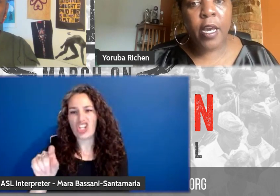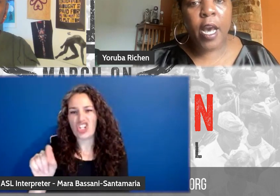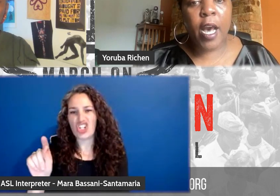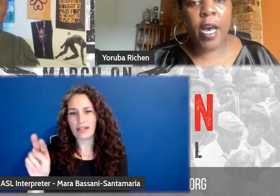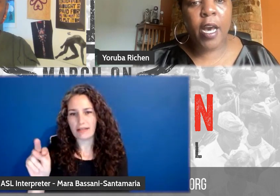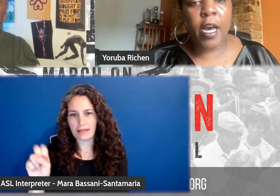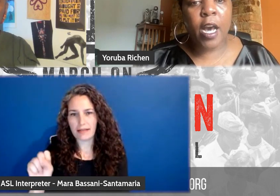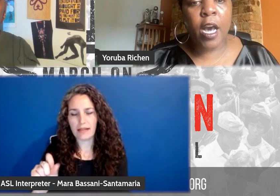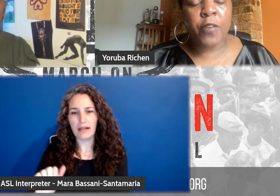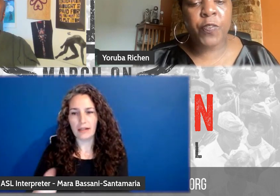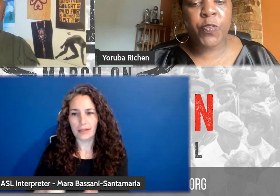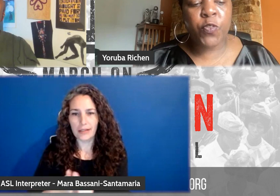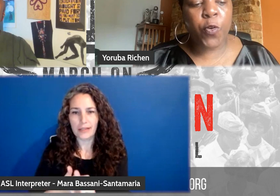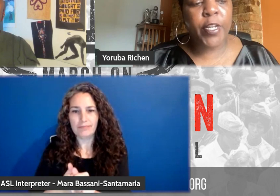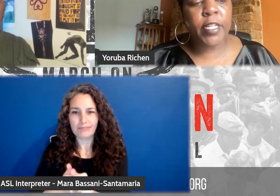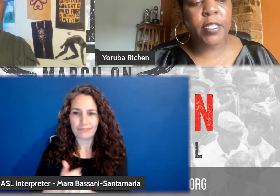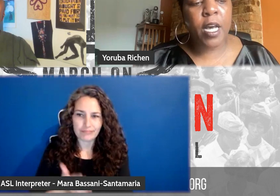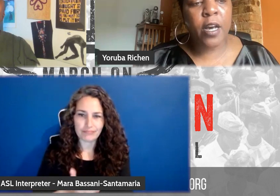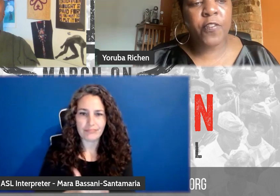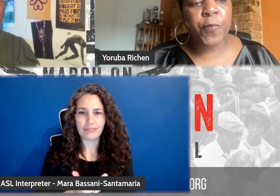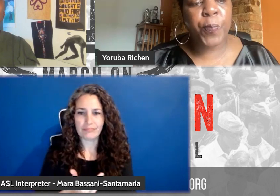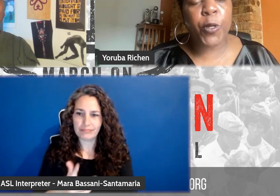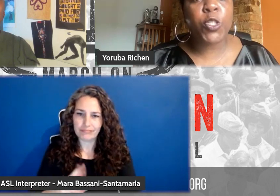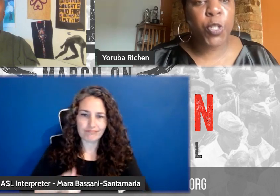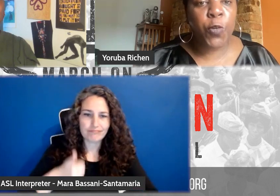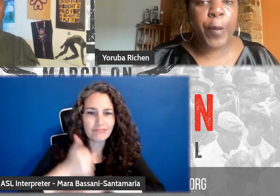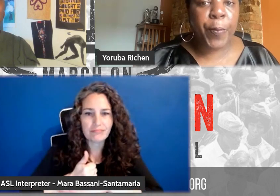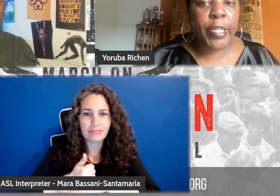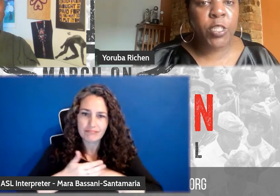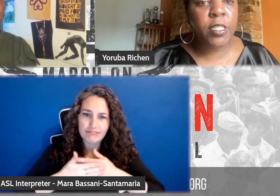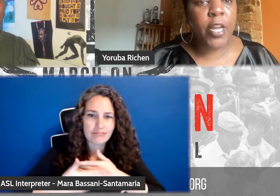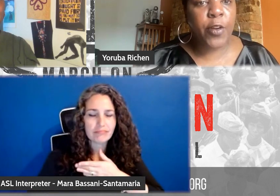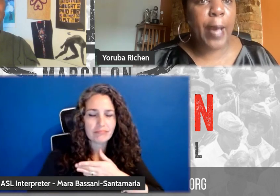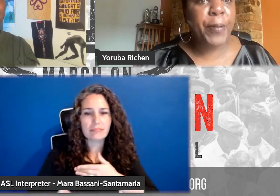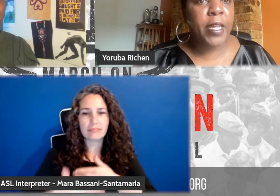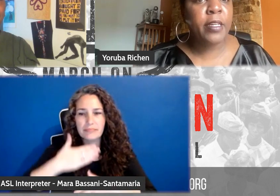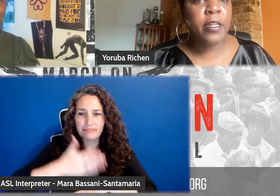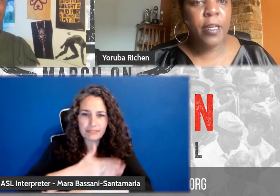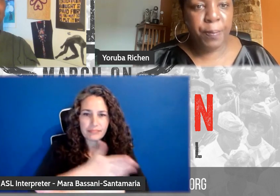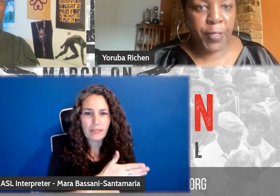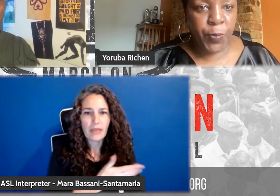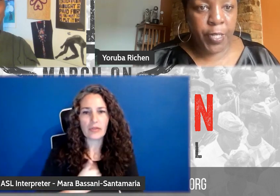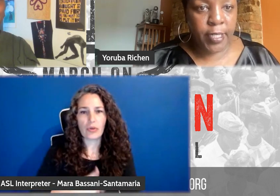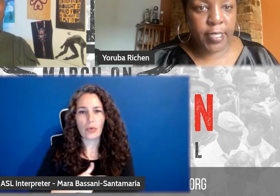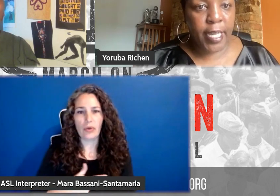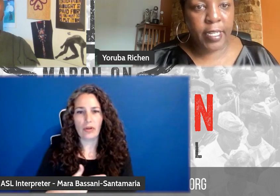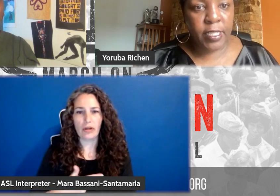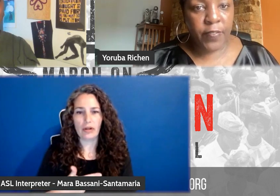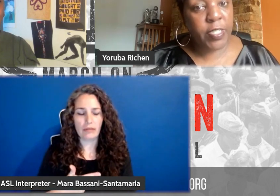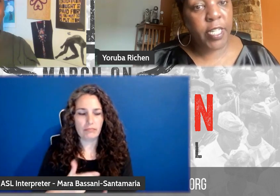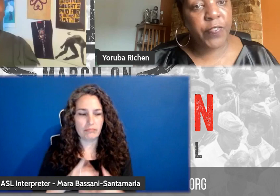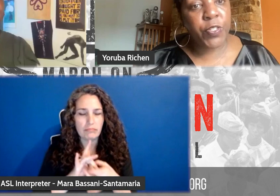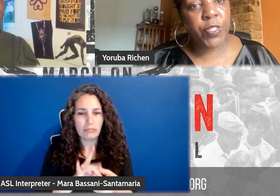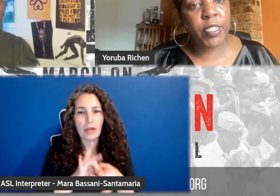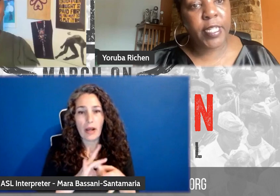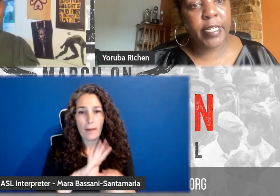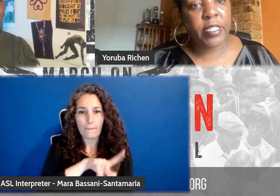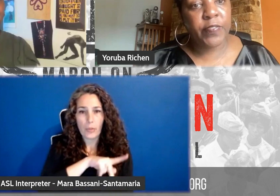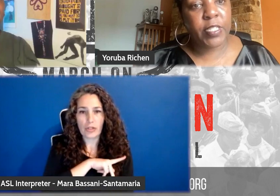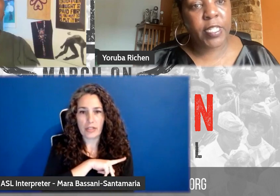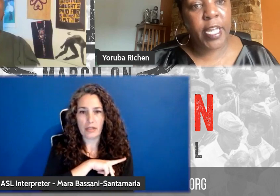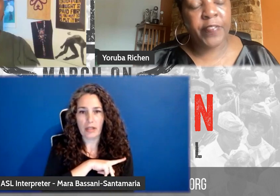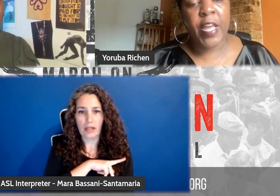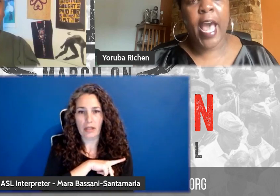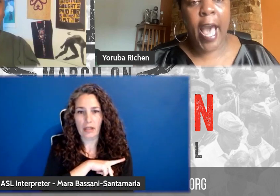stories of personal reparations that are happening between descendants of enslavers and